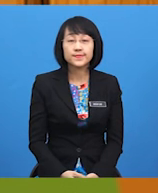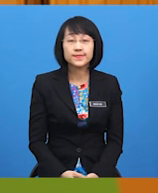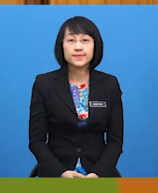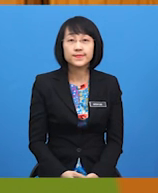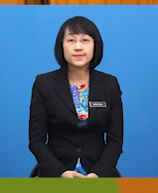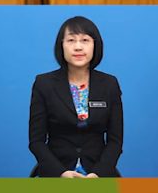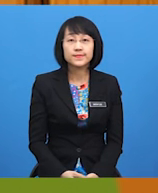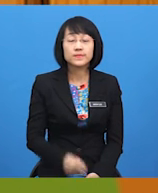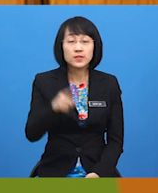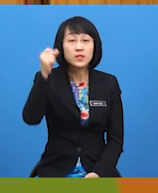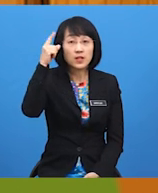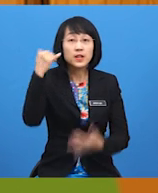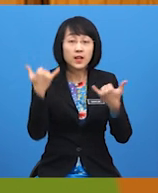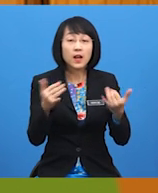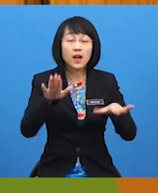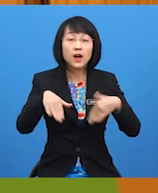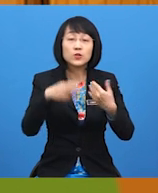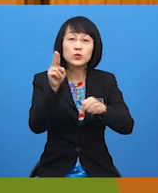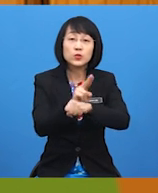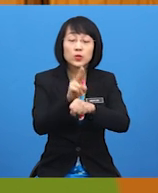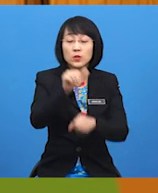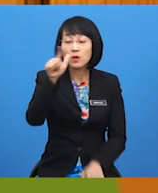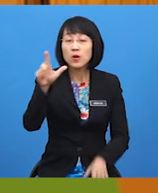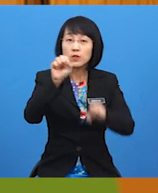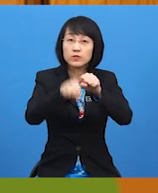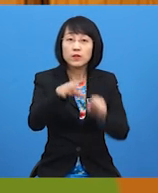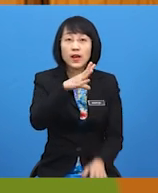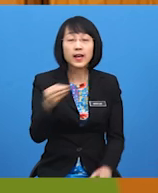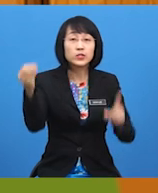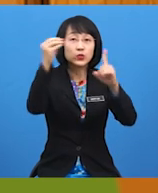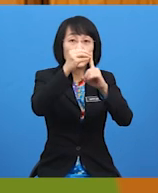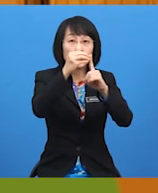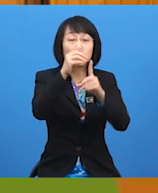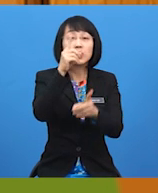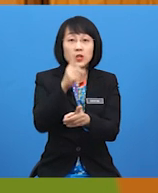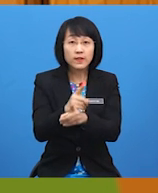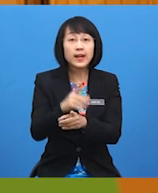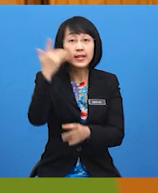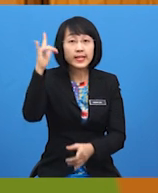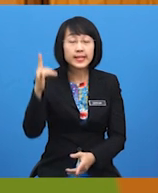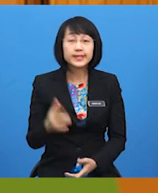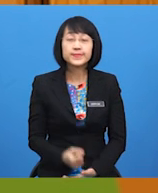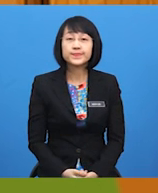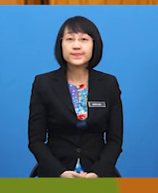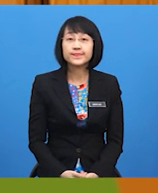Do you understand now, how to use also, and to correctly? I think